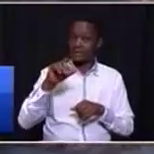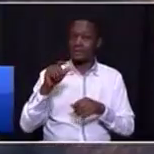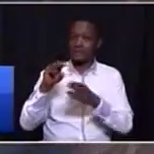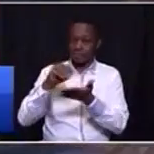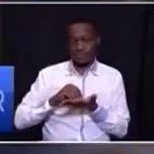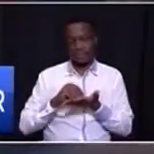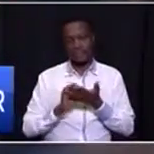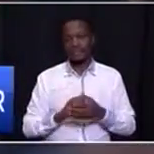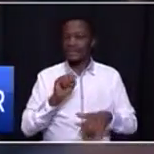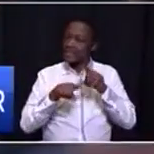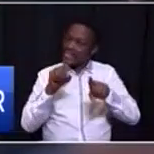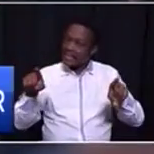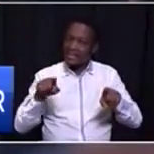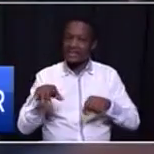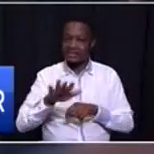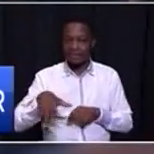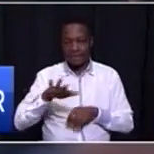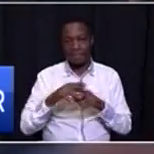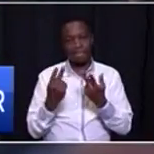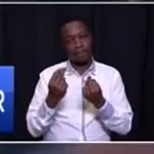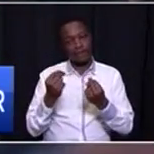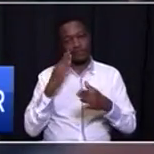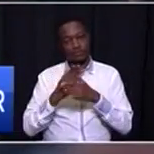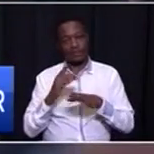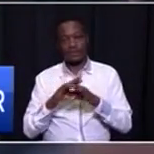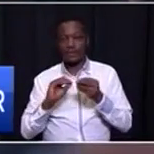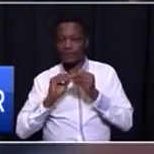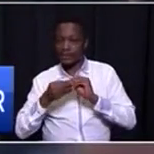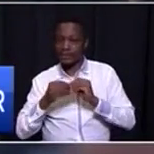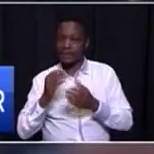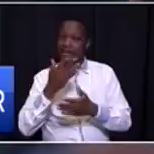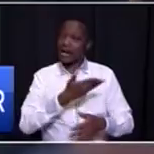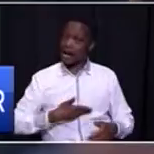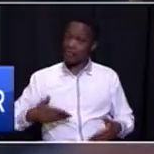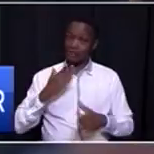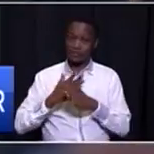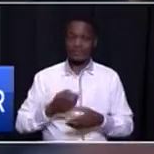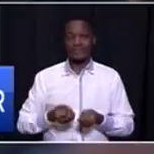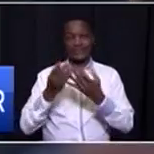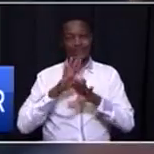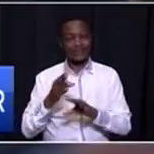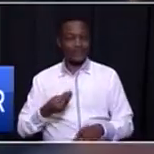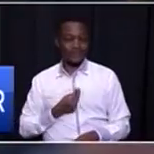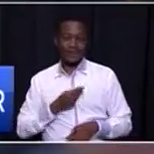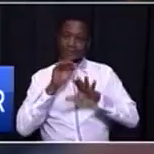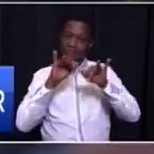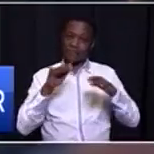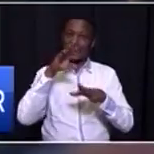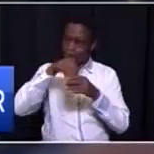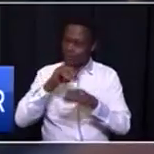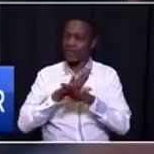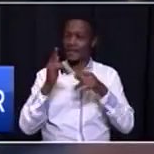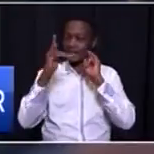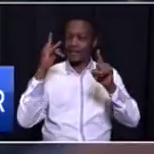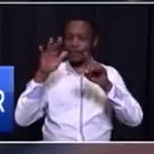In each key sector where new jobs are created, half of those jobs must go to young people in each sector, including in the township